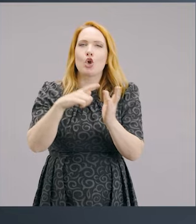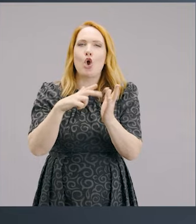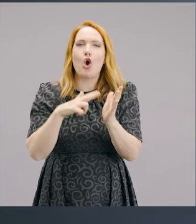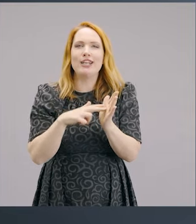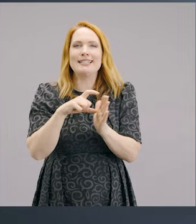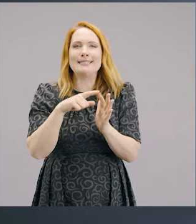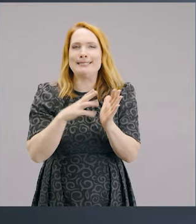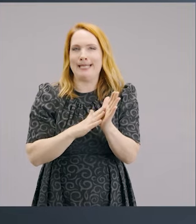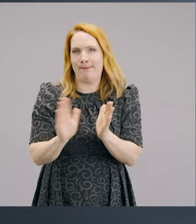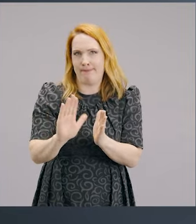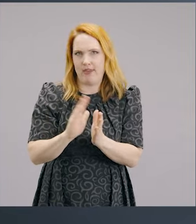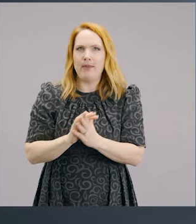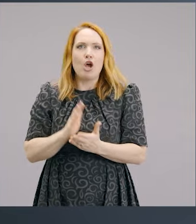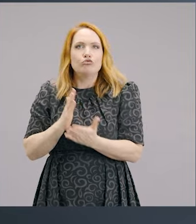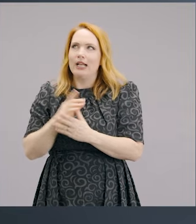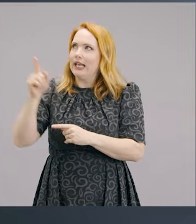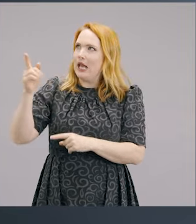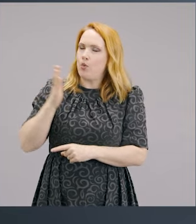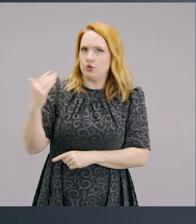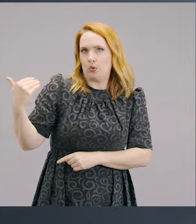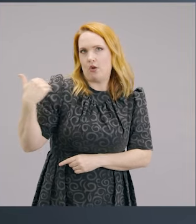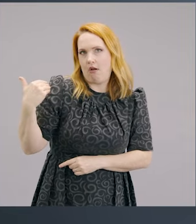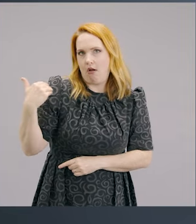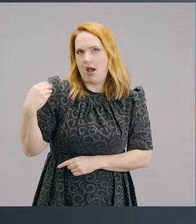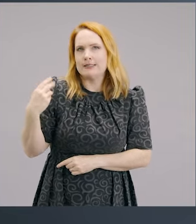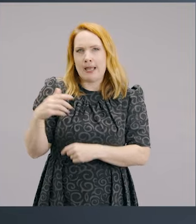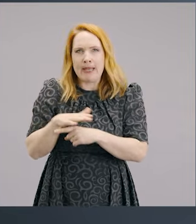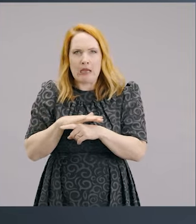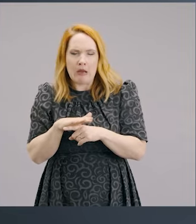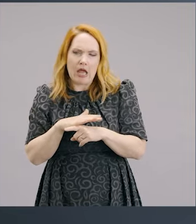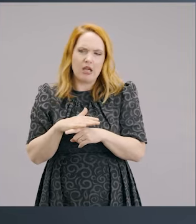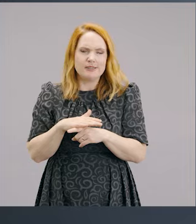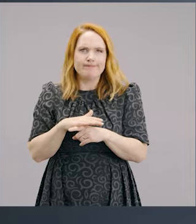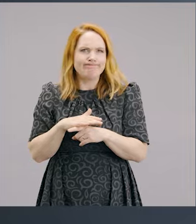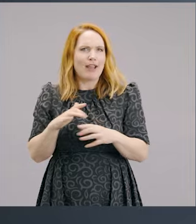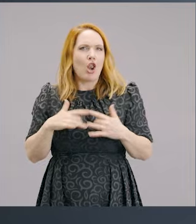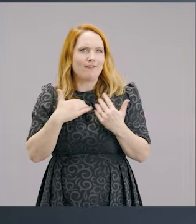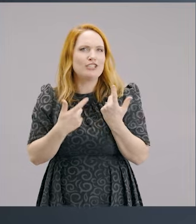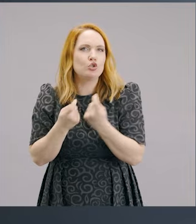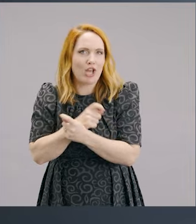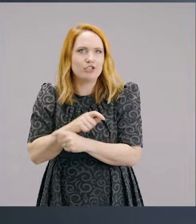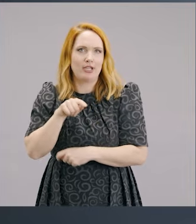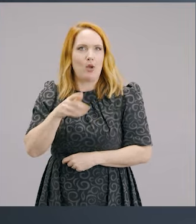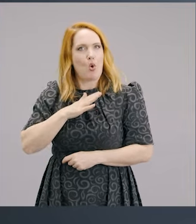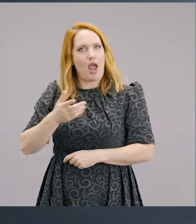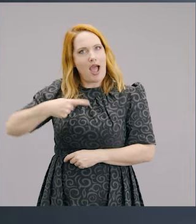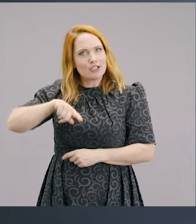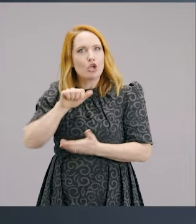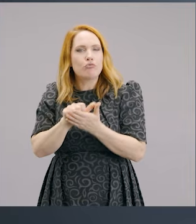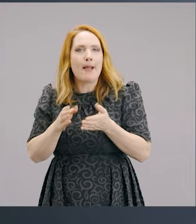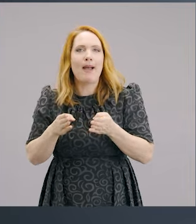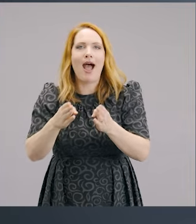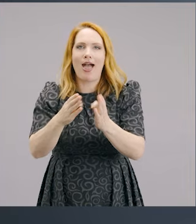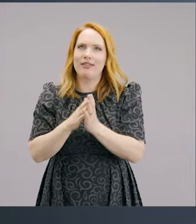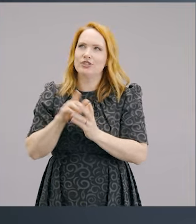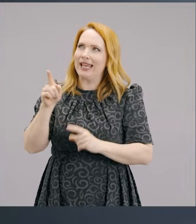you know what? You really should be doing this. You should be listening to this. This is an area where your life needs to change. It's not condemning.